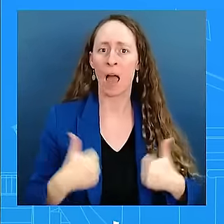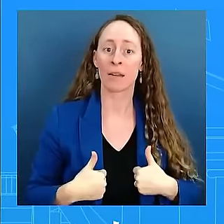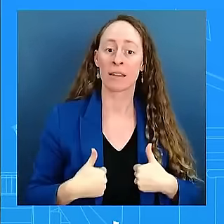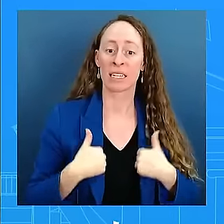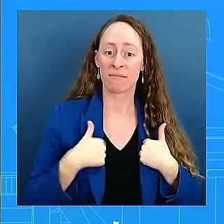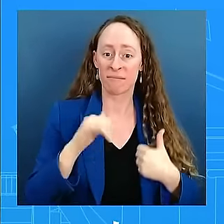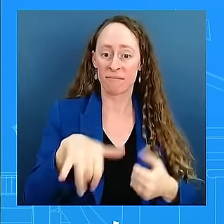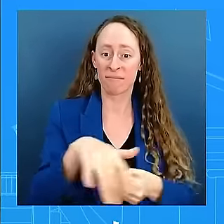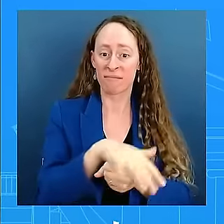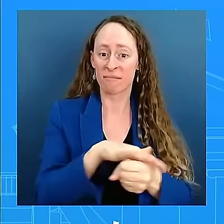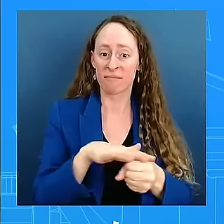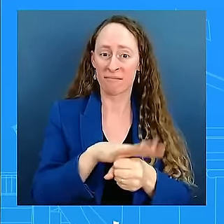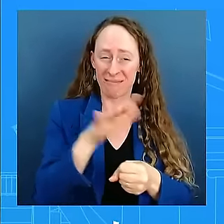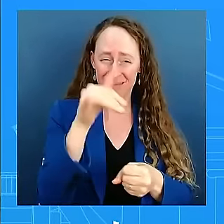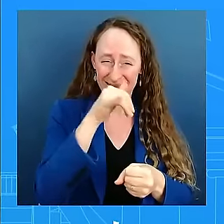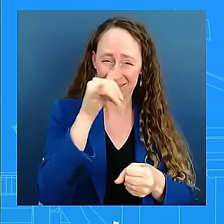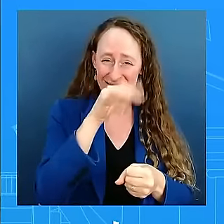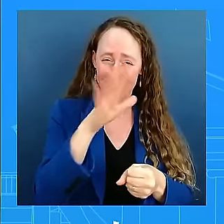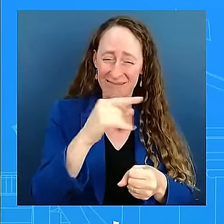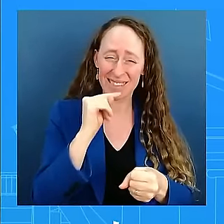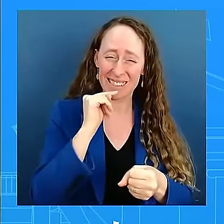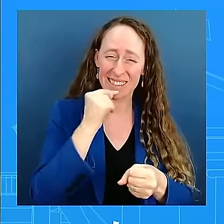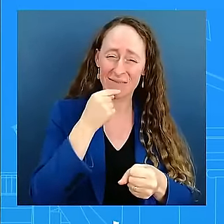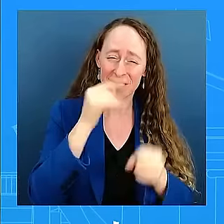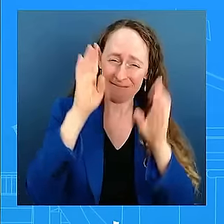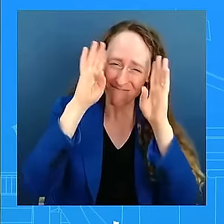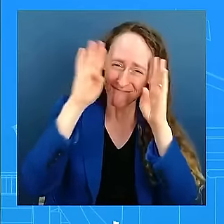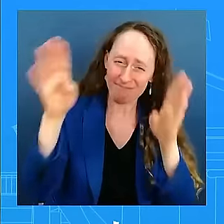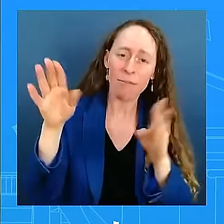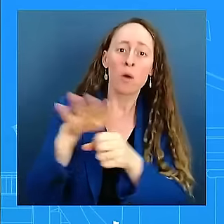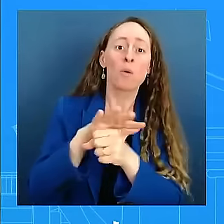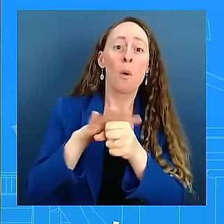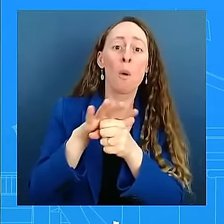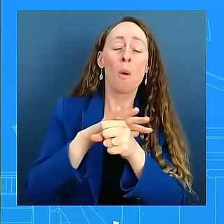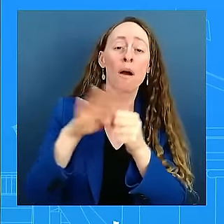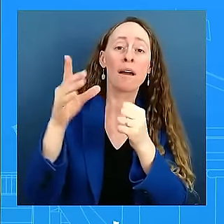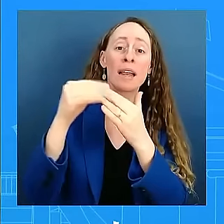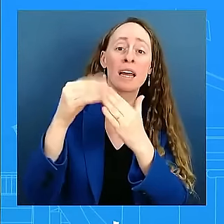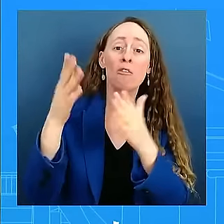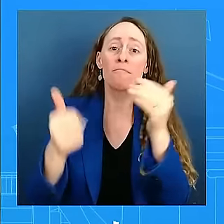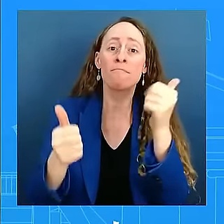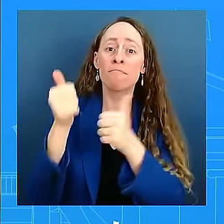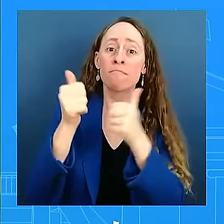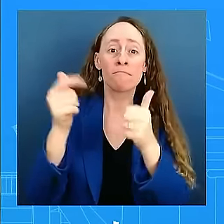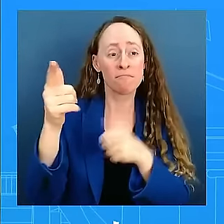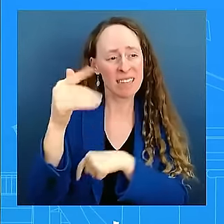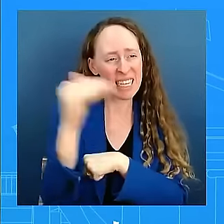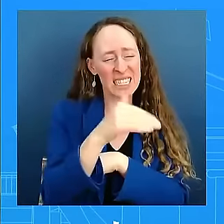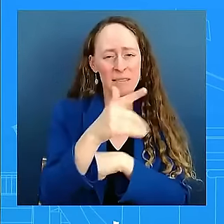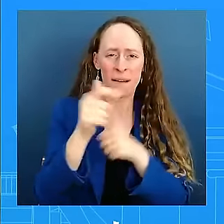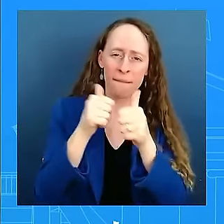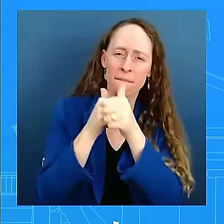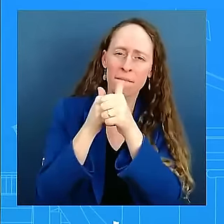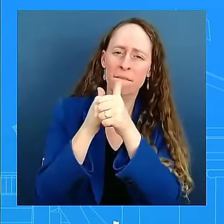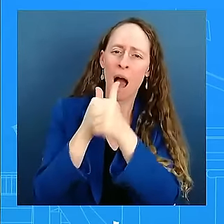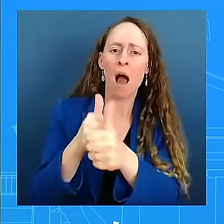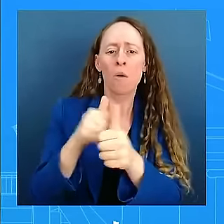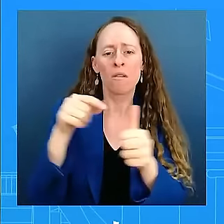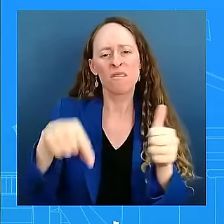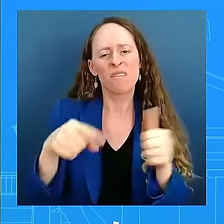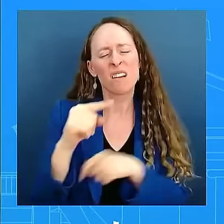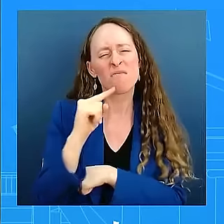officials, to please be ready and take this very, very seriously. And FEMA and other federal